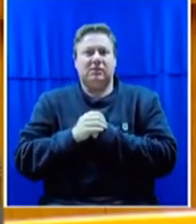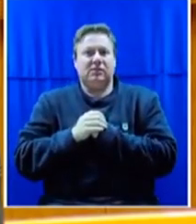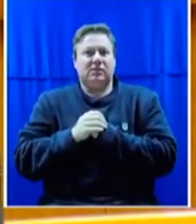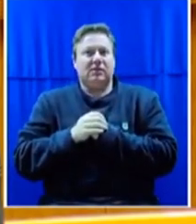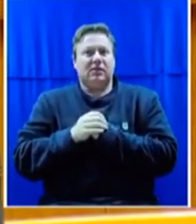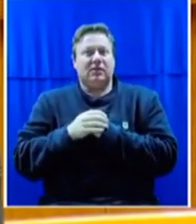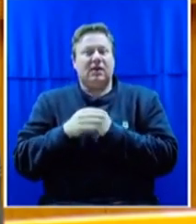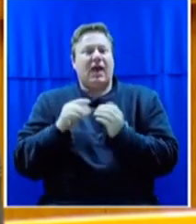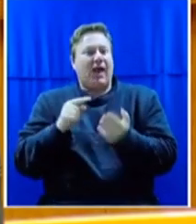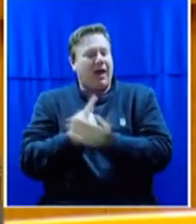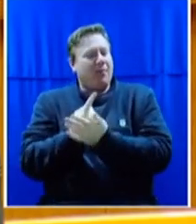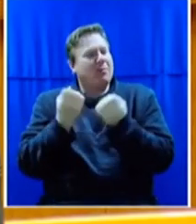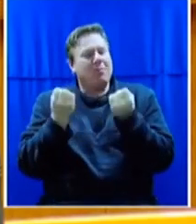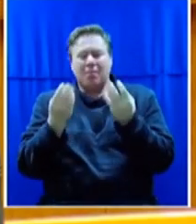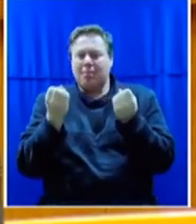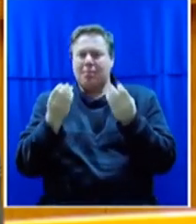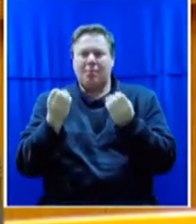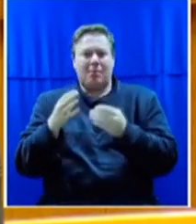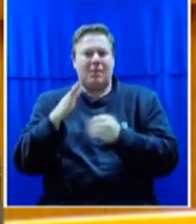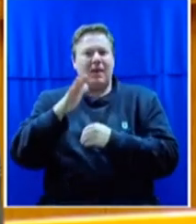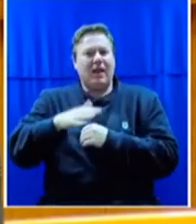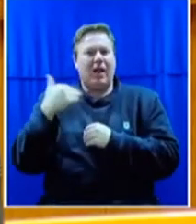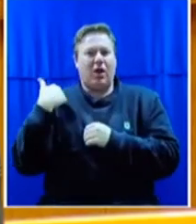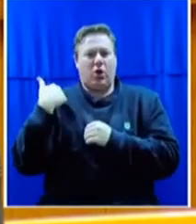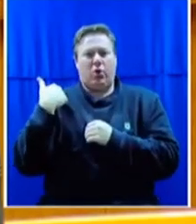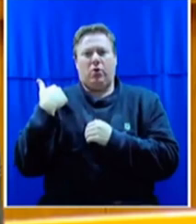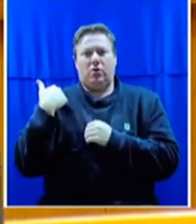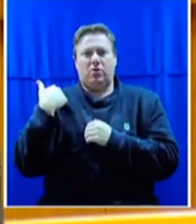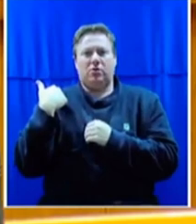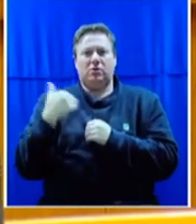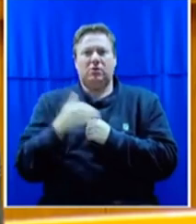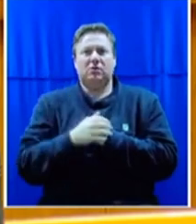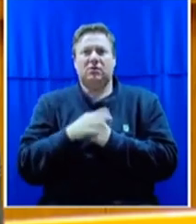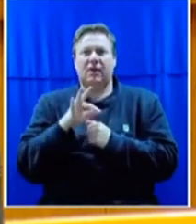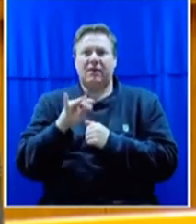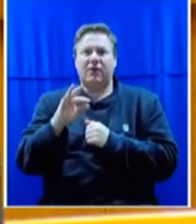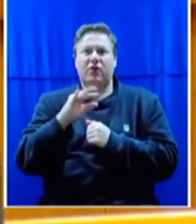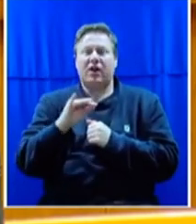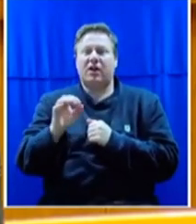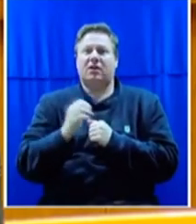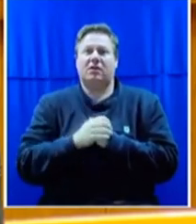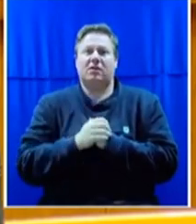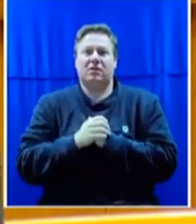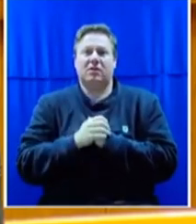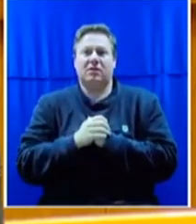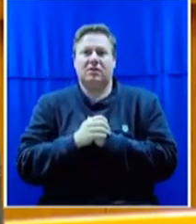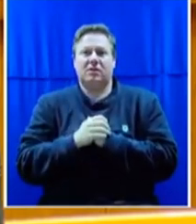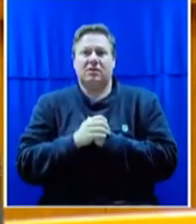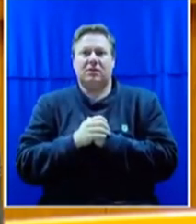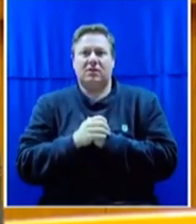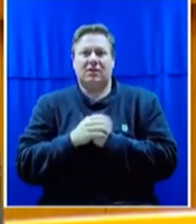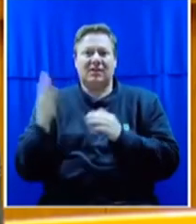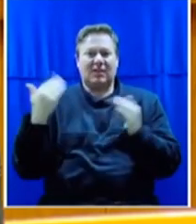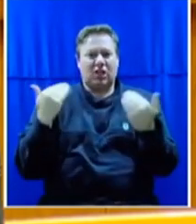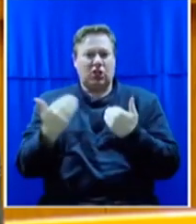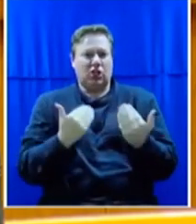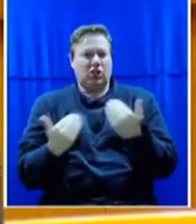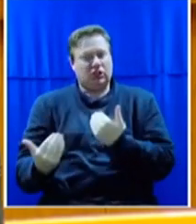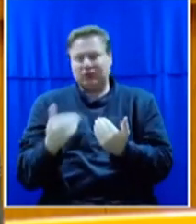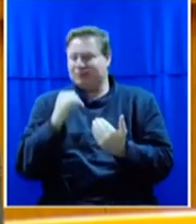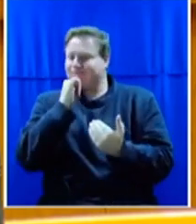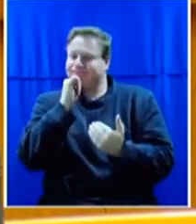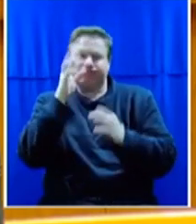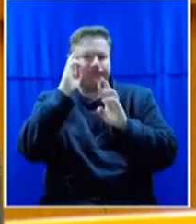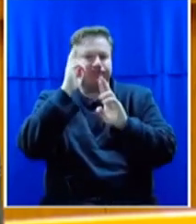young girls every single day, Minister Mashabani, when they are violently touched without a thought of respect,